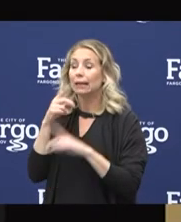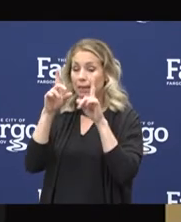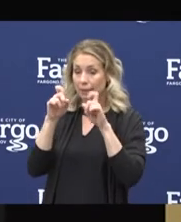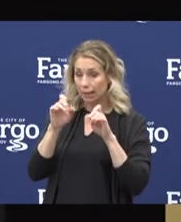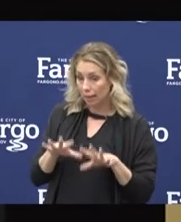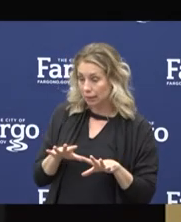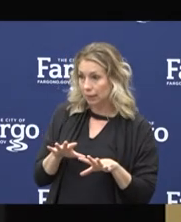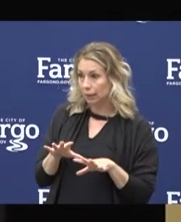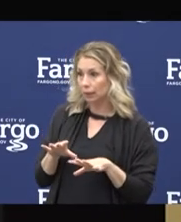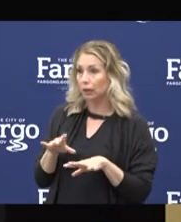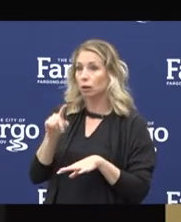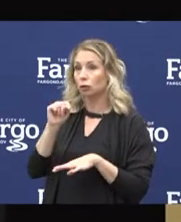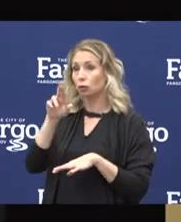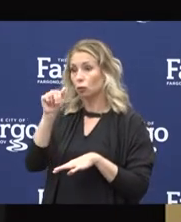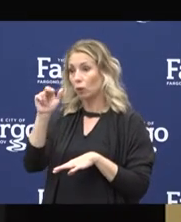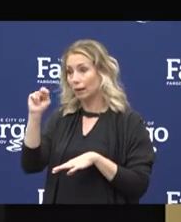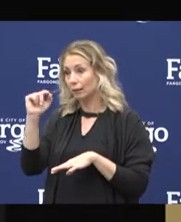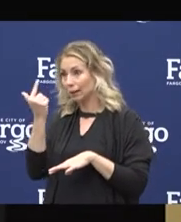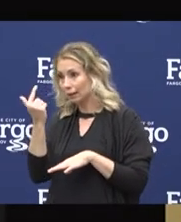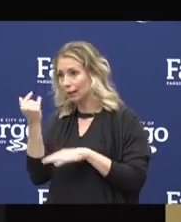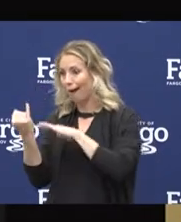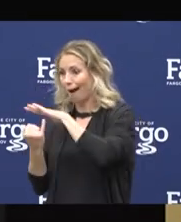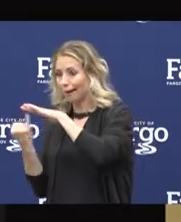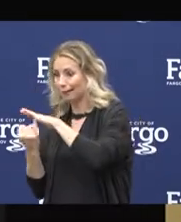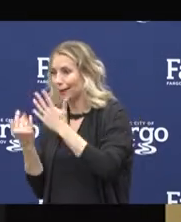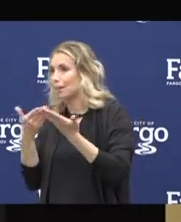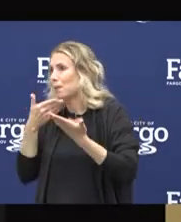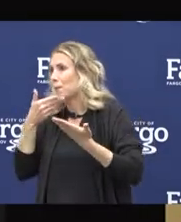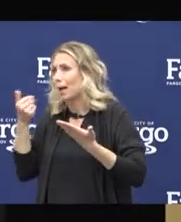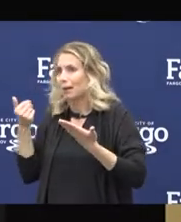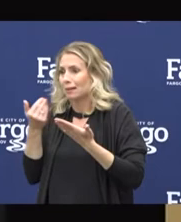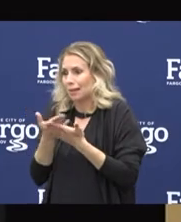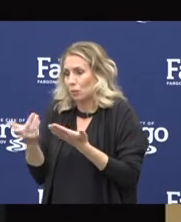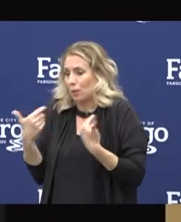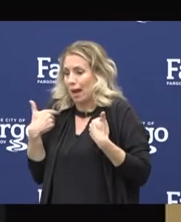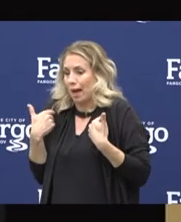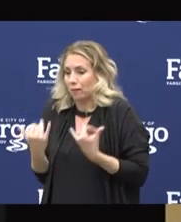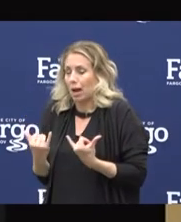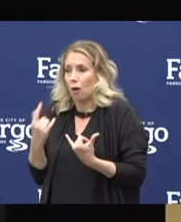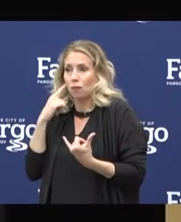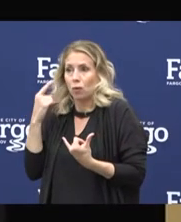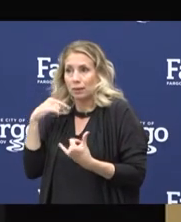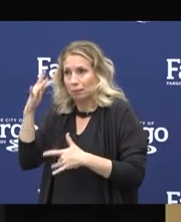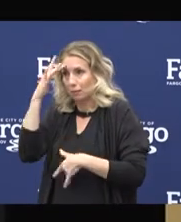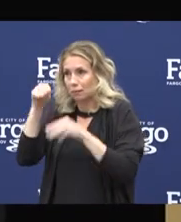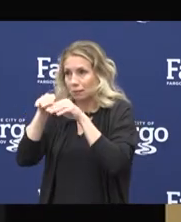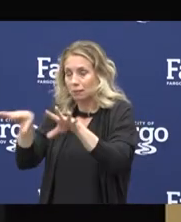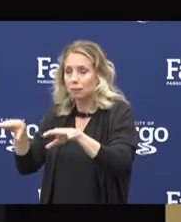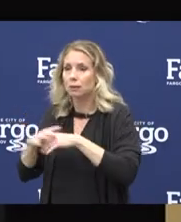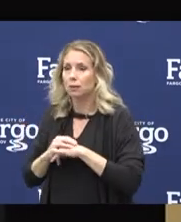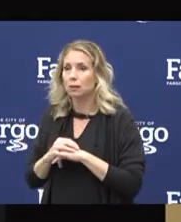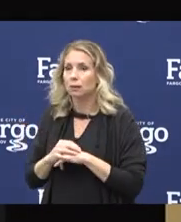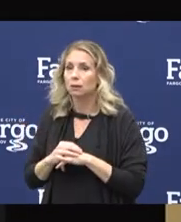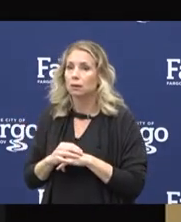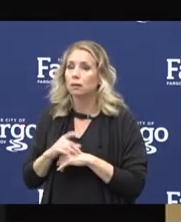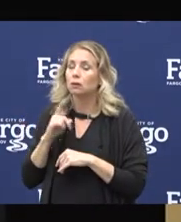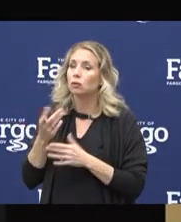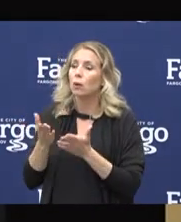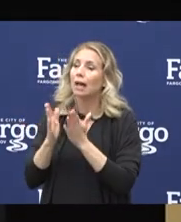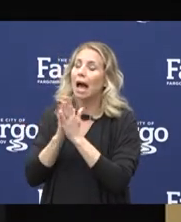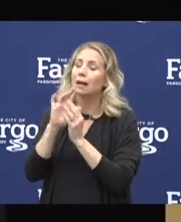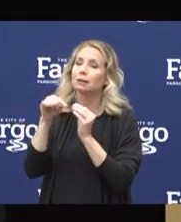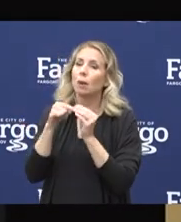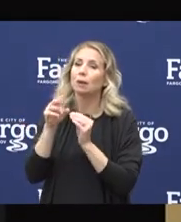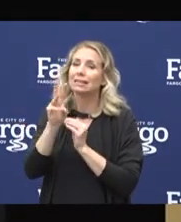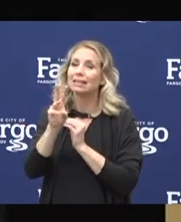and isolating are our best tools we have for this pandemic. So he asked about six